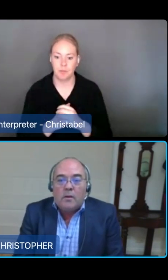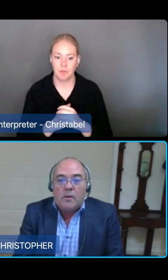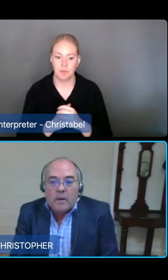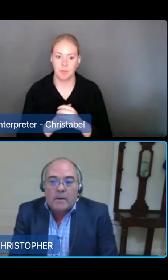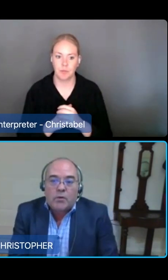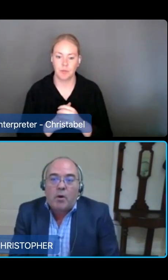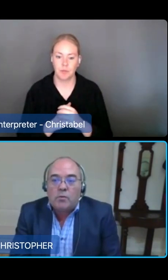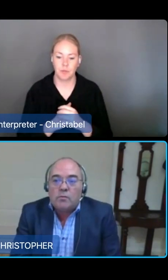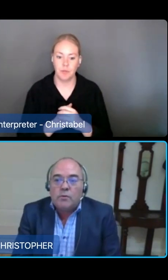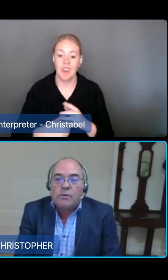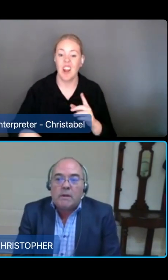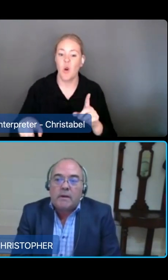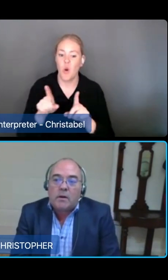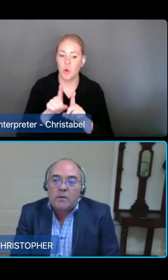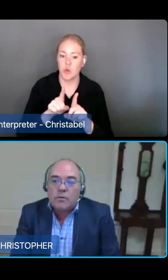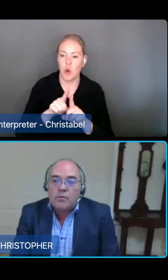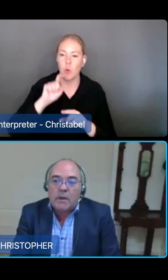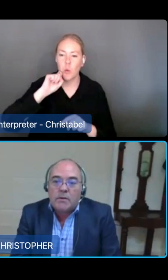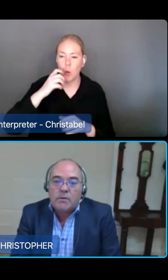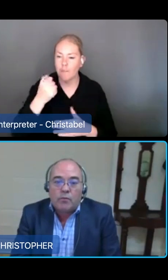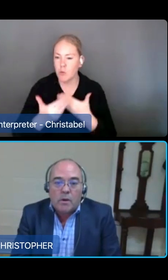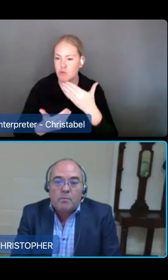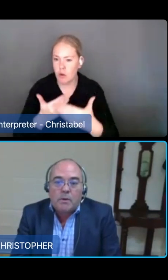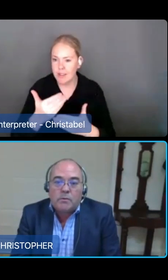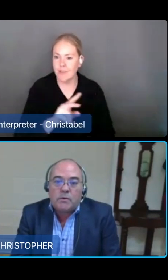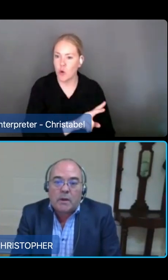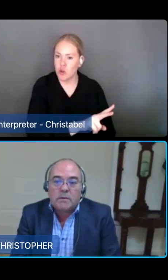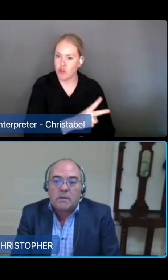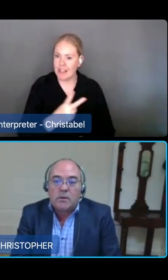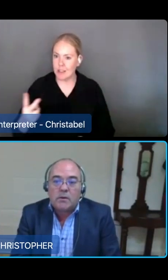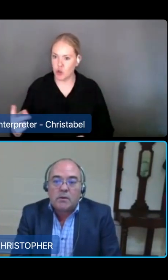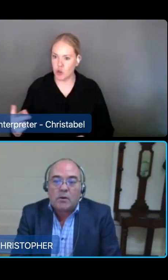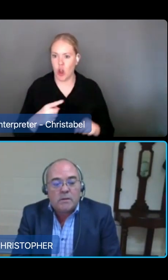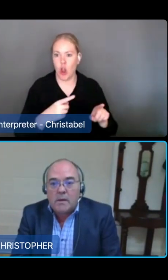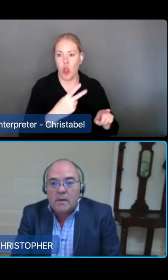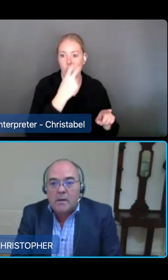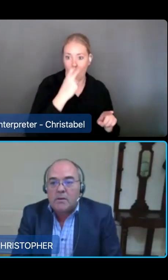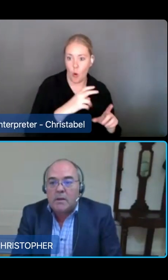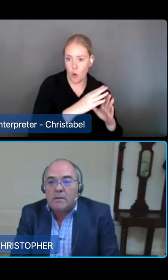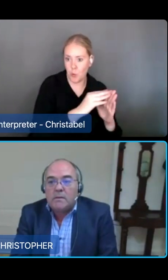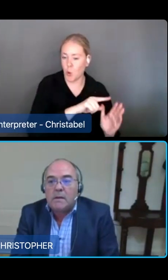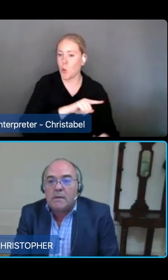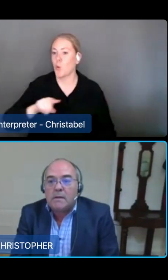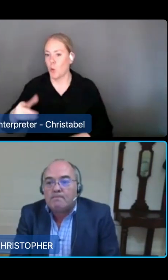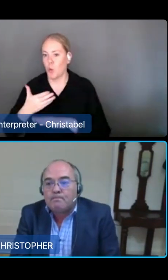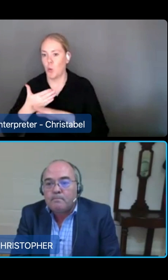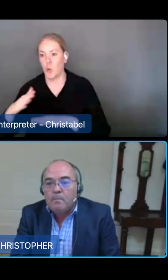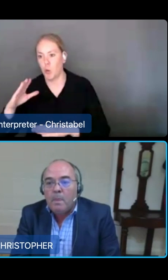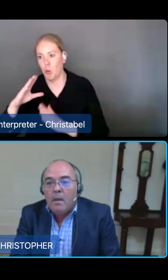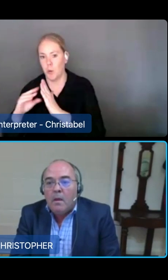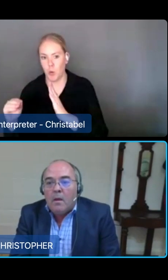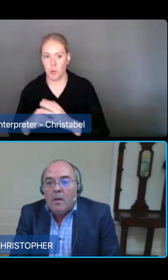The new regulatory model will deliver cultural change to rebuild trust and confidence in the aged care sector.